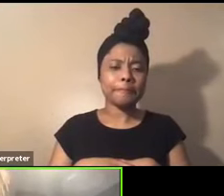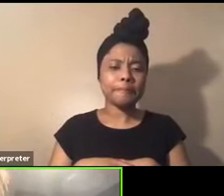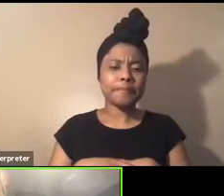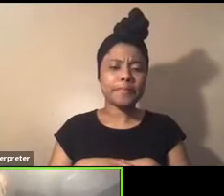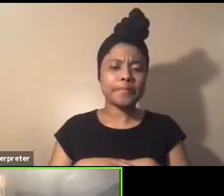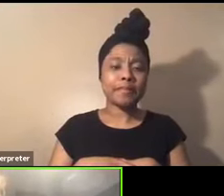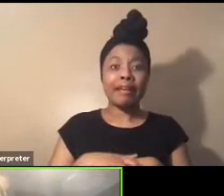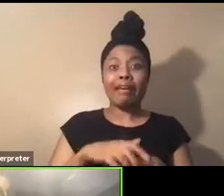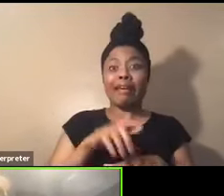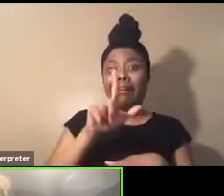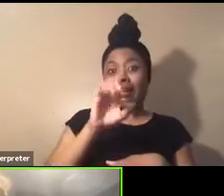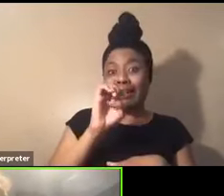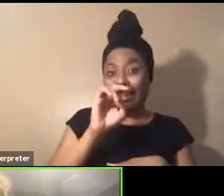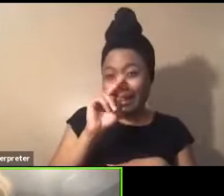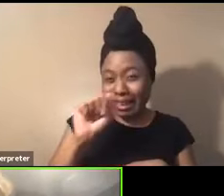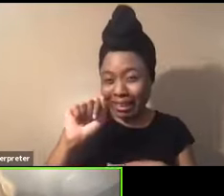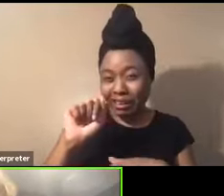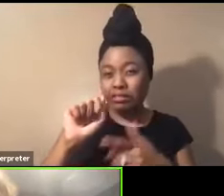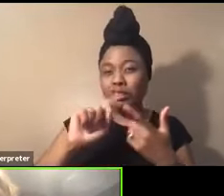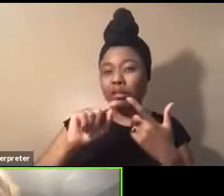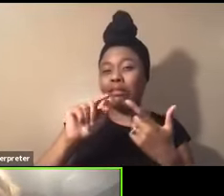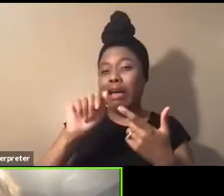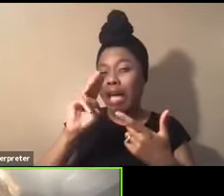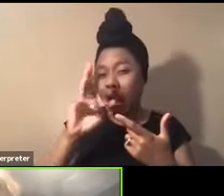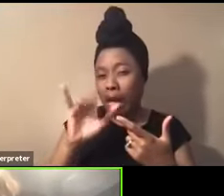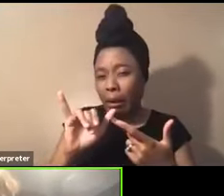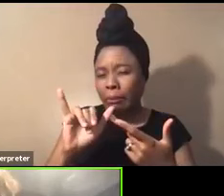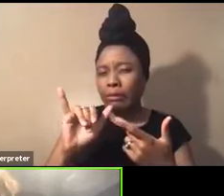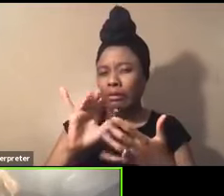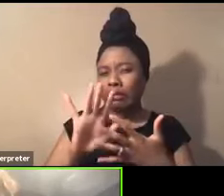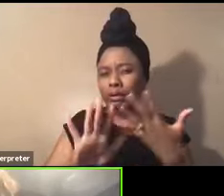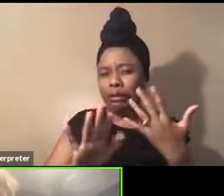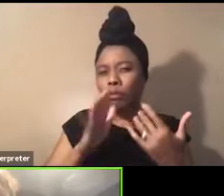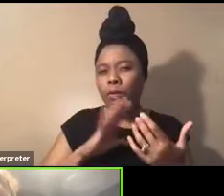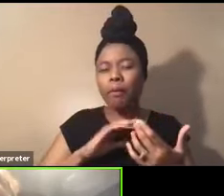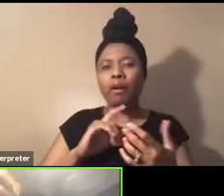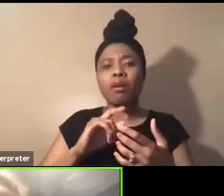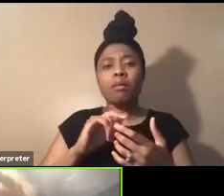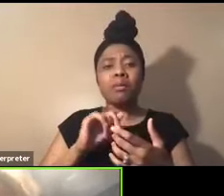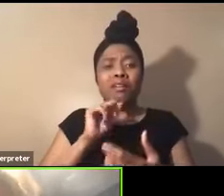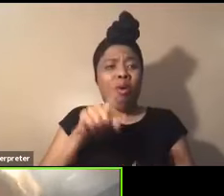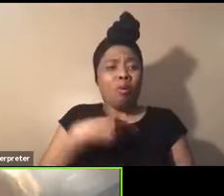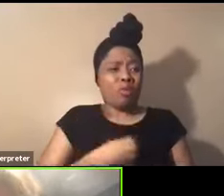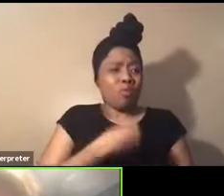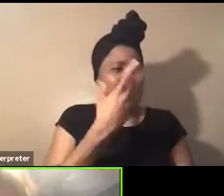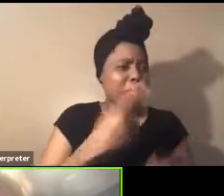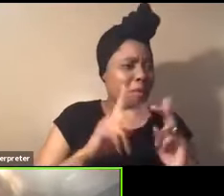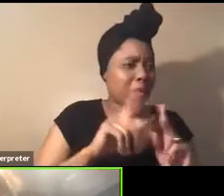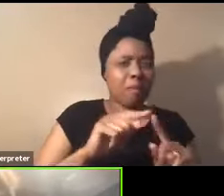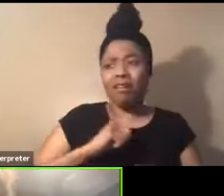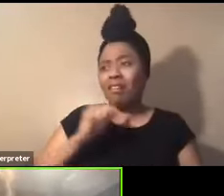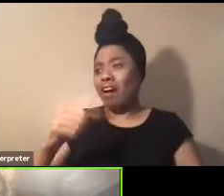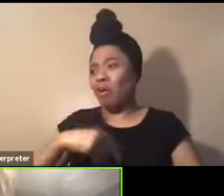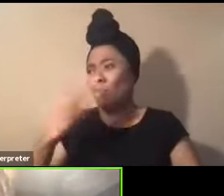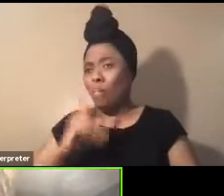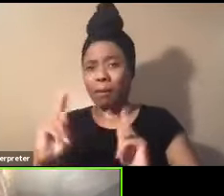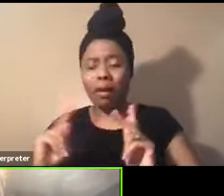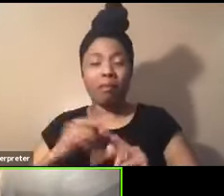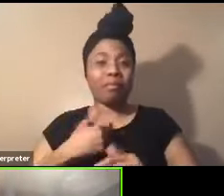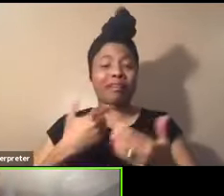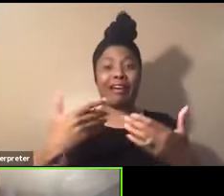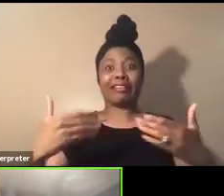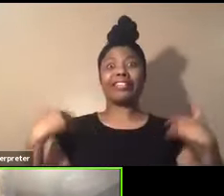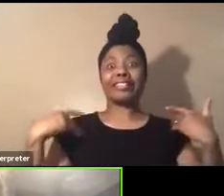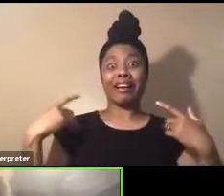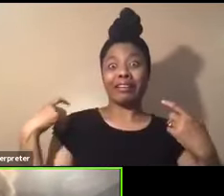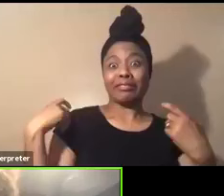Amys, uh, uh, not only white people, but non-white people. I mean, I've had a lot of, I had a young Mexican woman